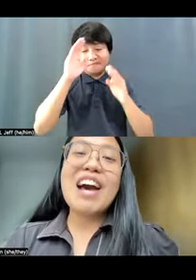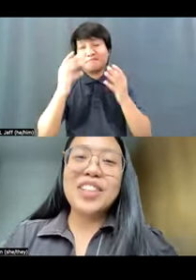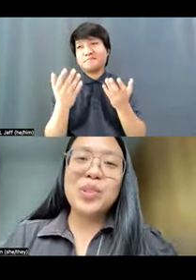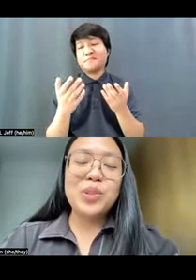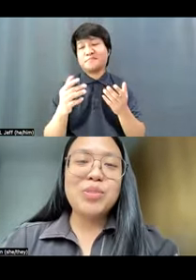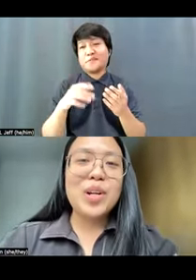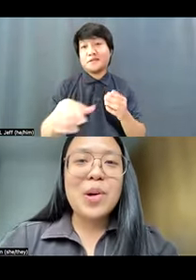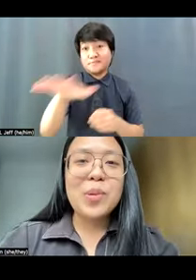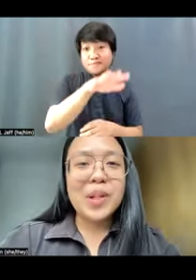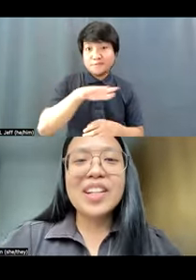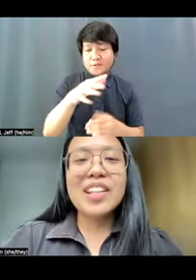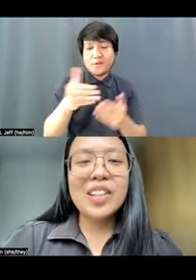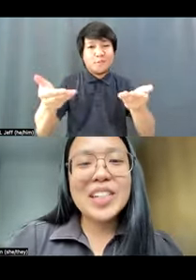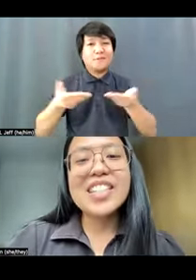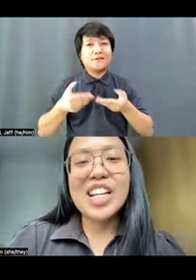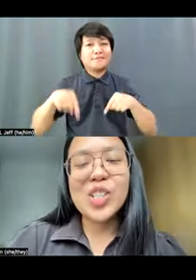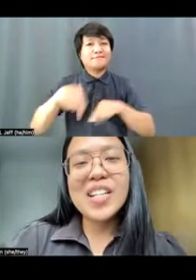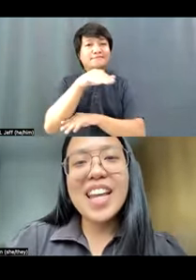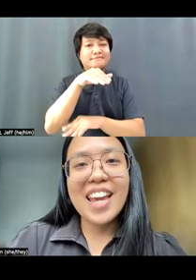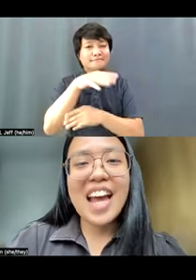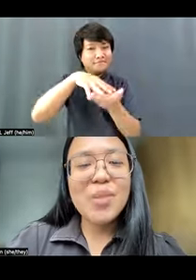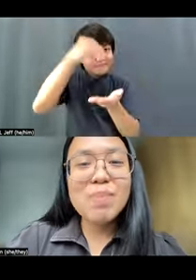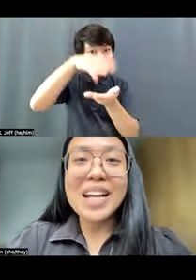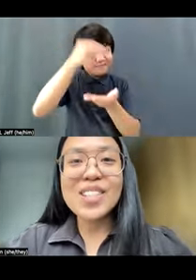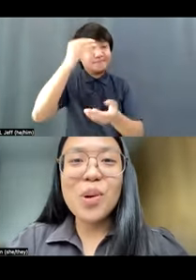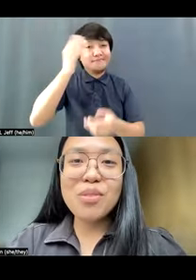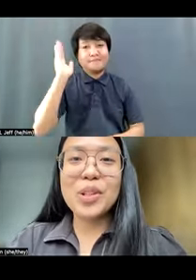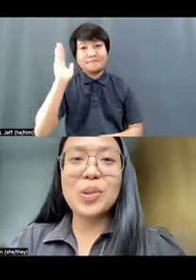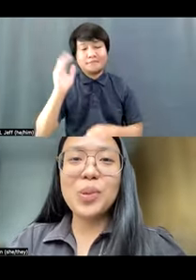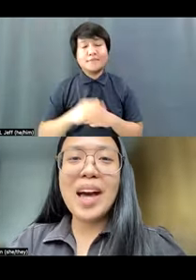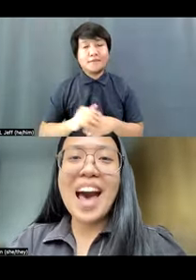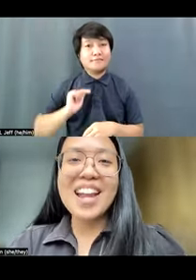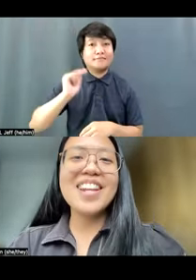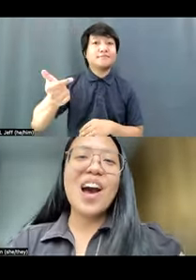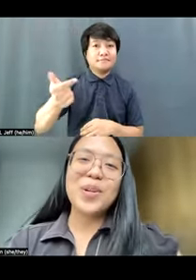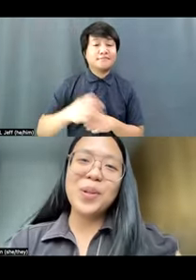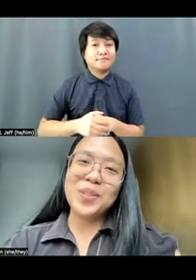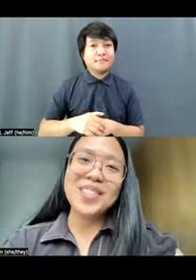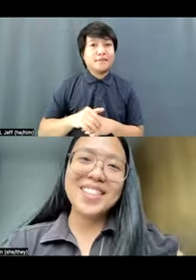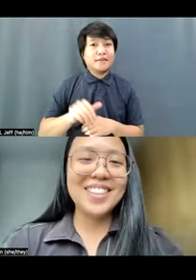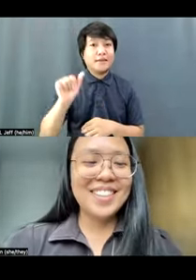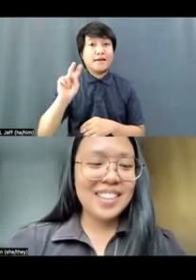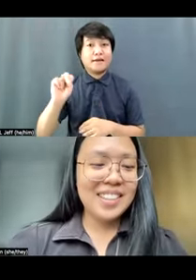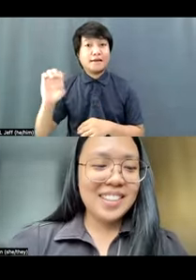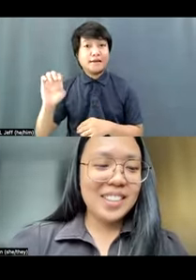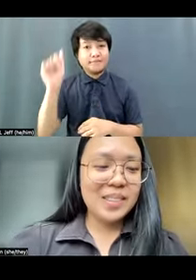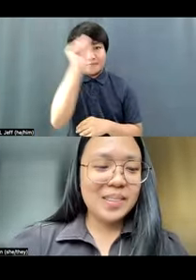this afternoon for our learning session, and I will pass this over to Anne, our host.